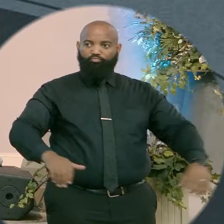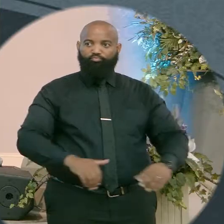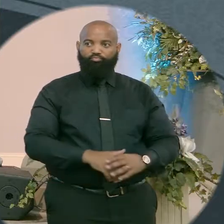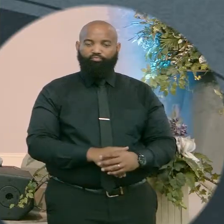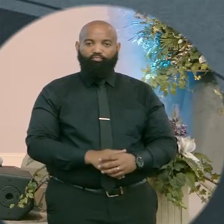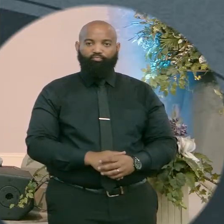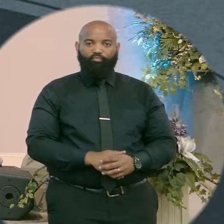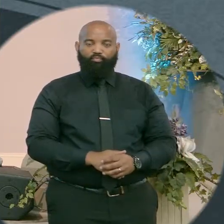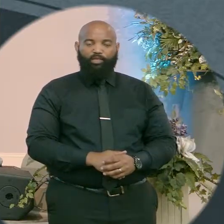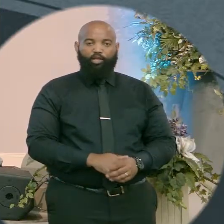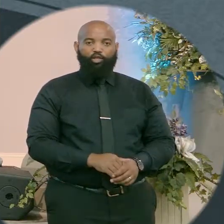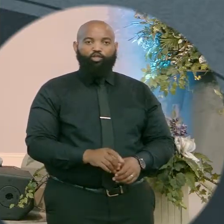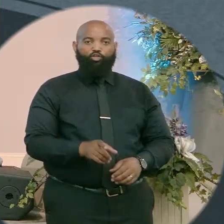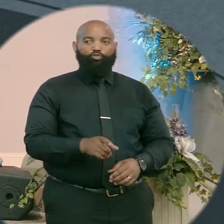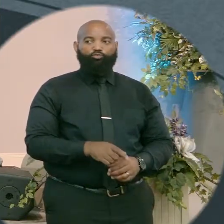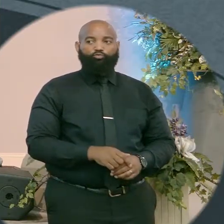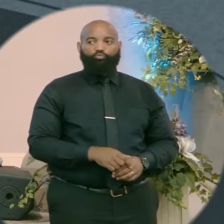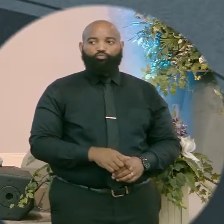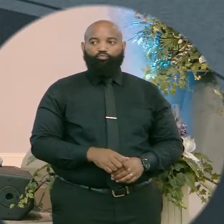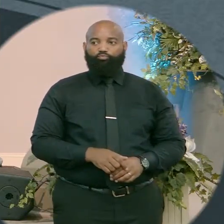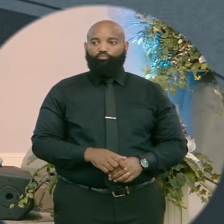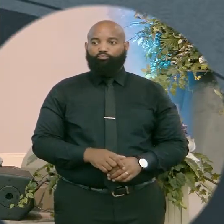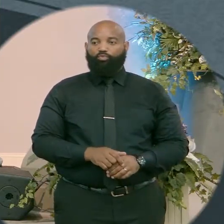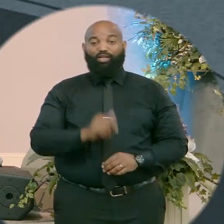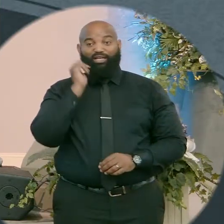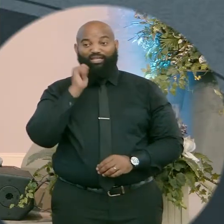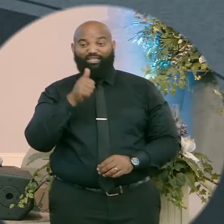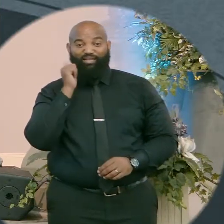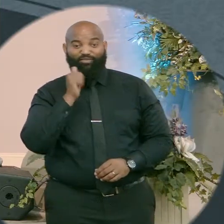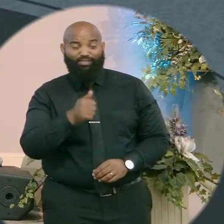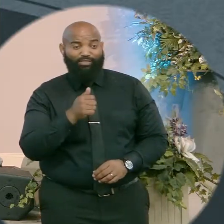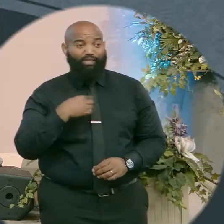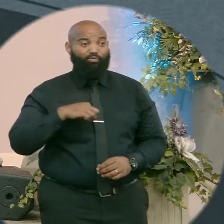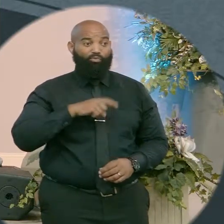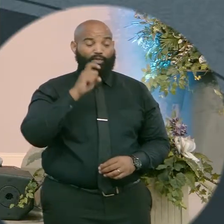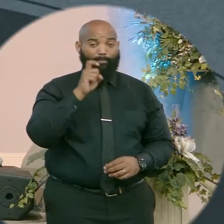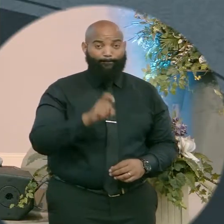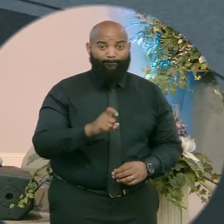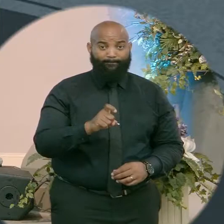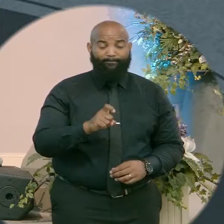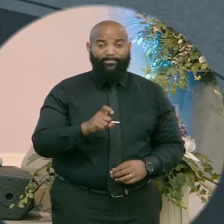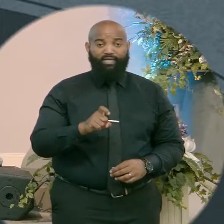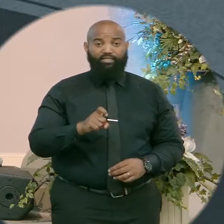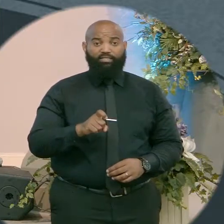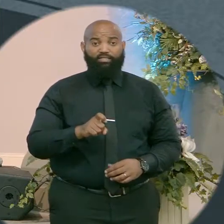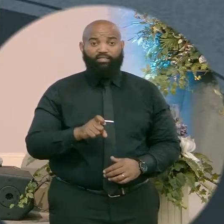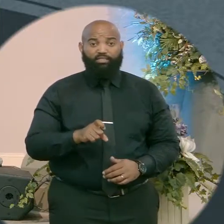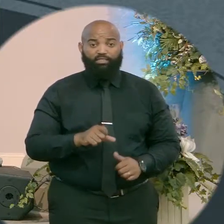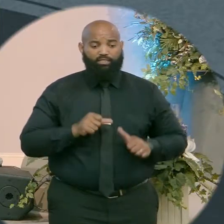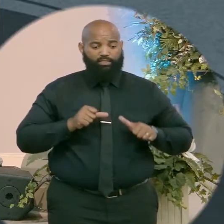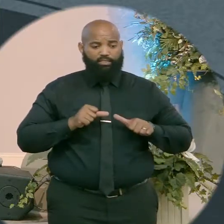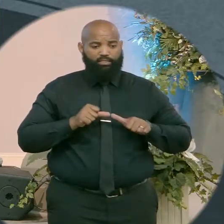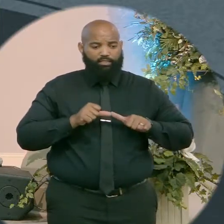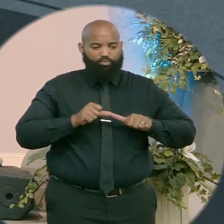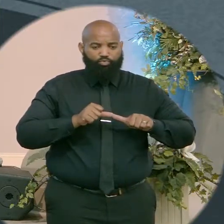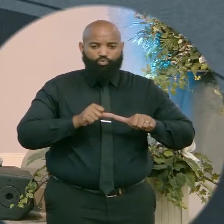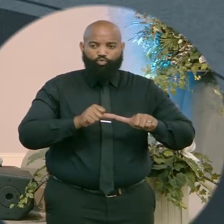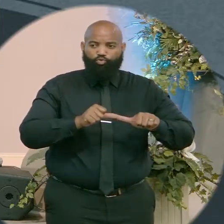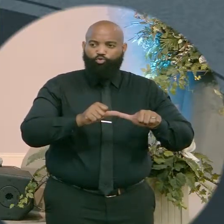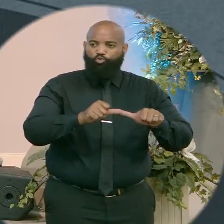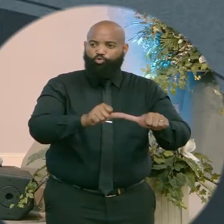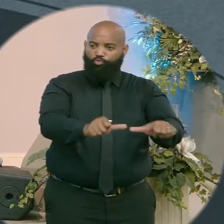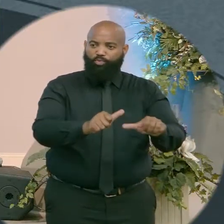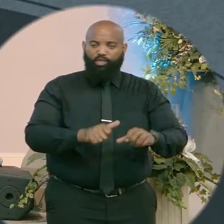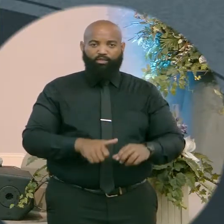in this army, as we look at what we've read in Mark, we have to suit up. We have to suit up. You know,